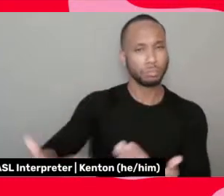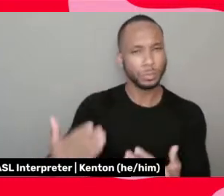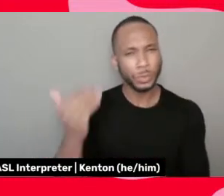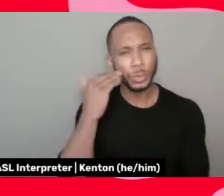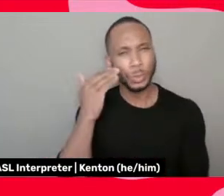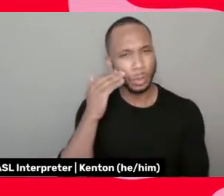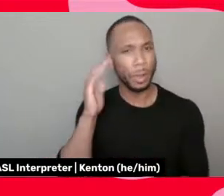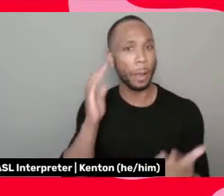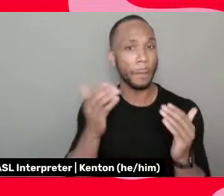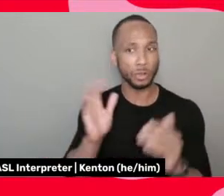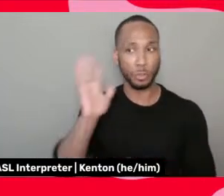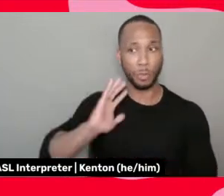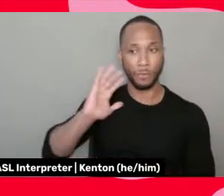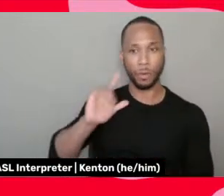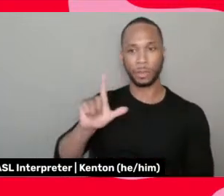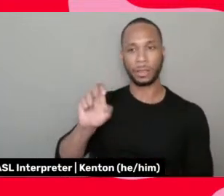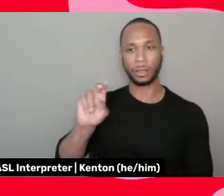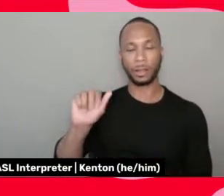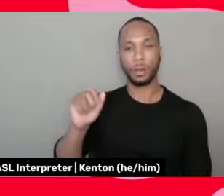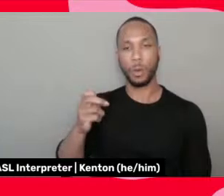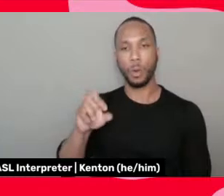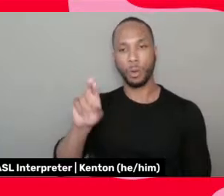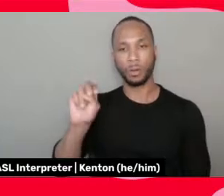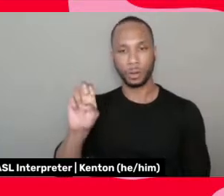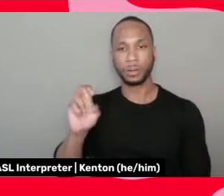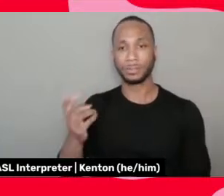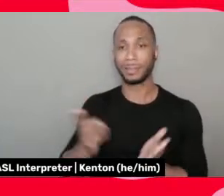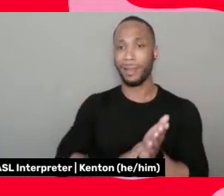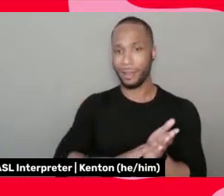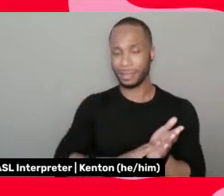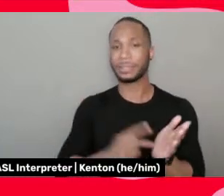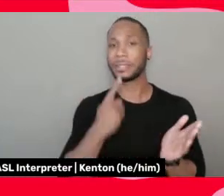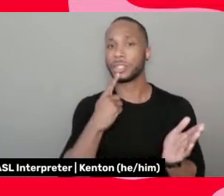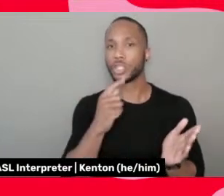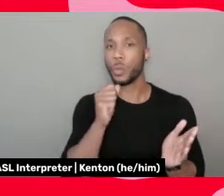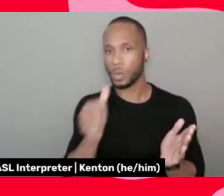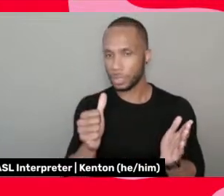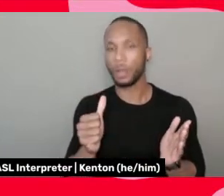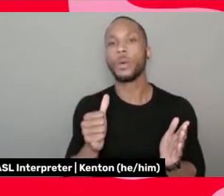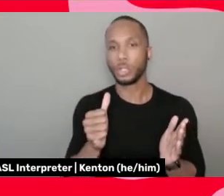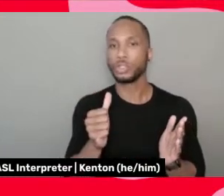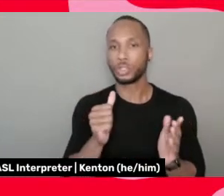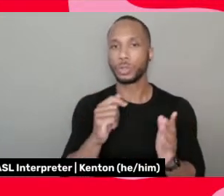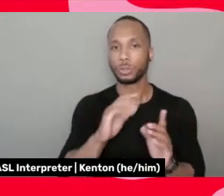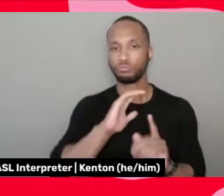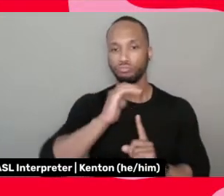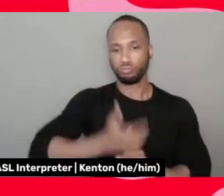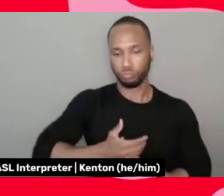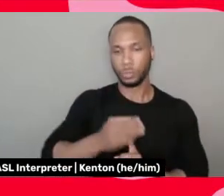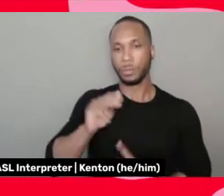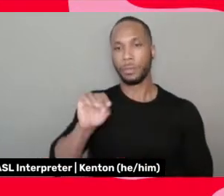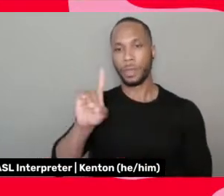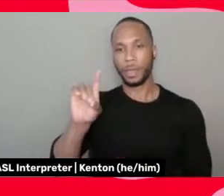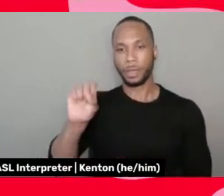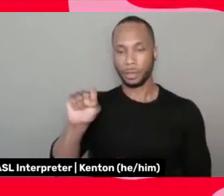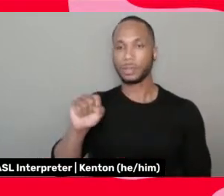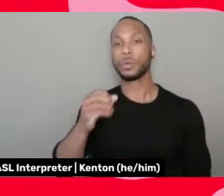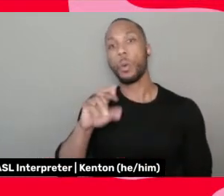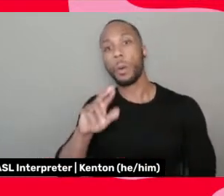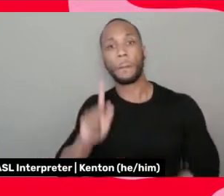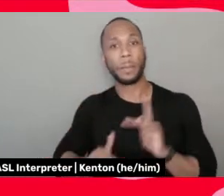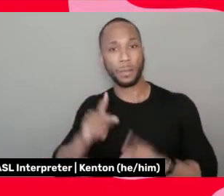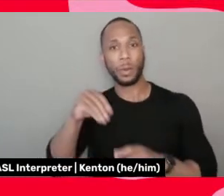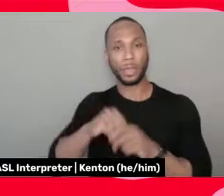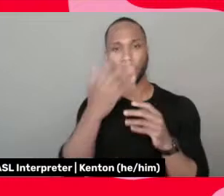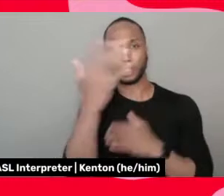than when Lena Horne, you know, signed a contract saying that she wasn't going to play maids and people in the jungle, and therefore